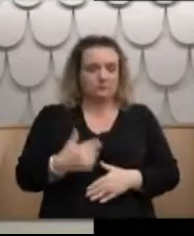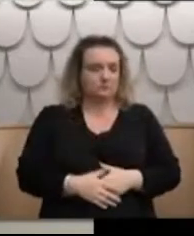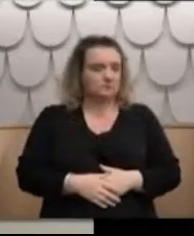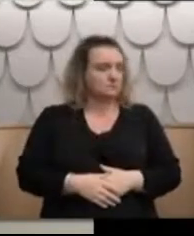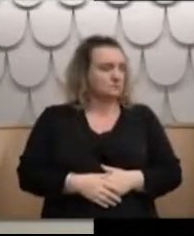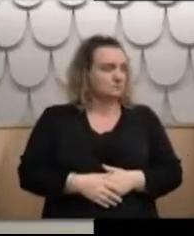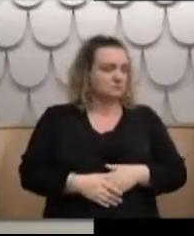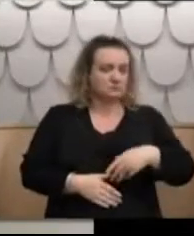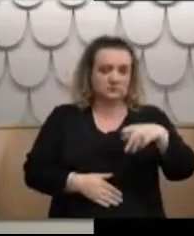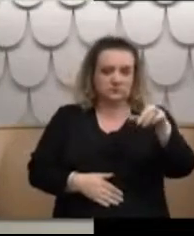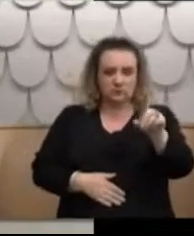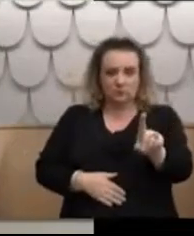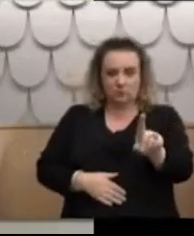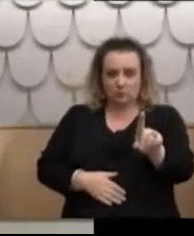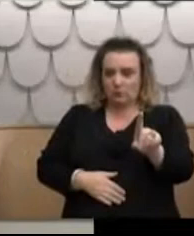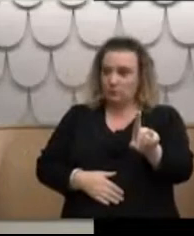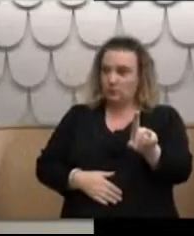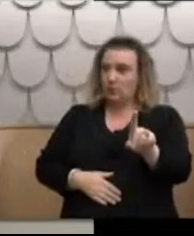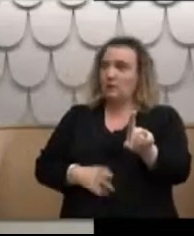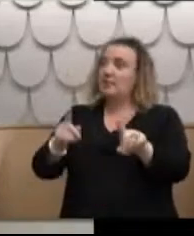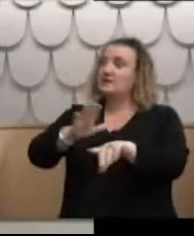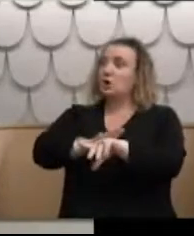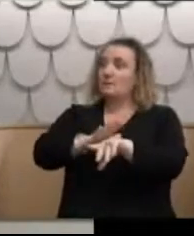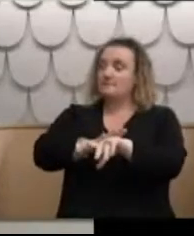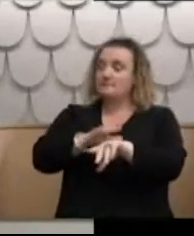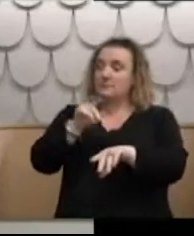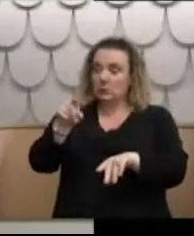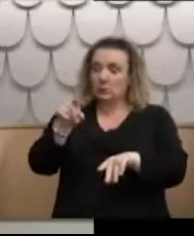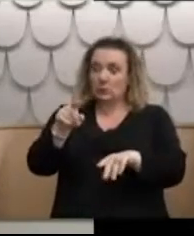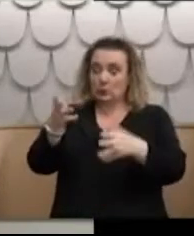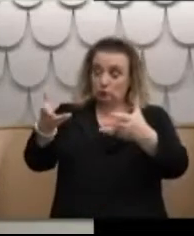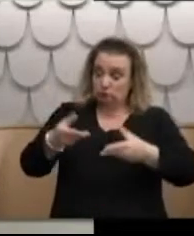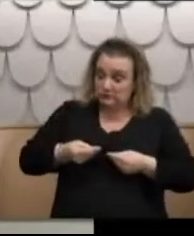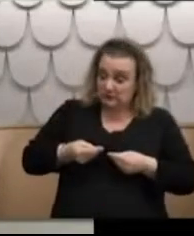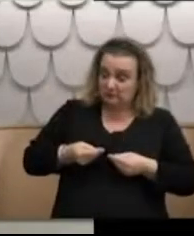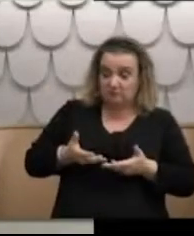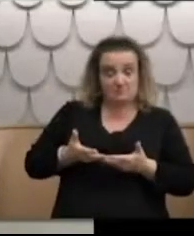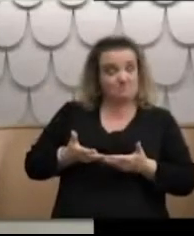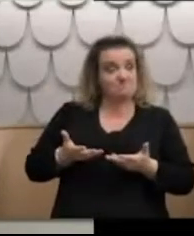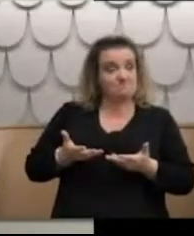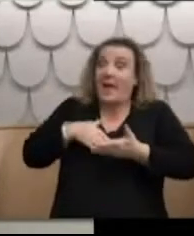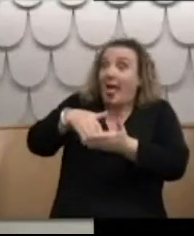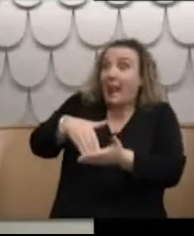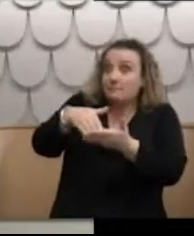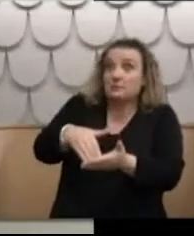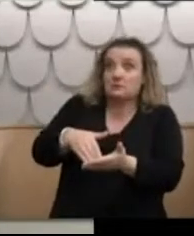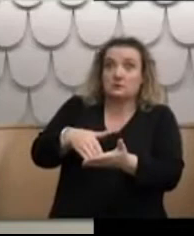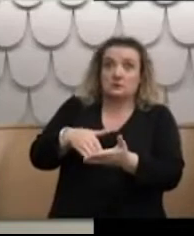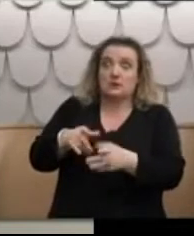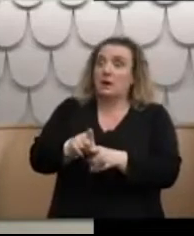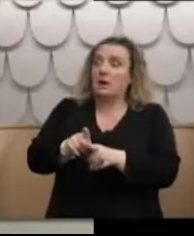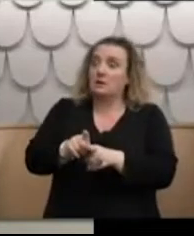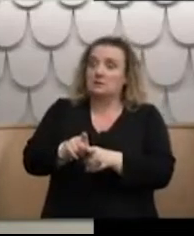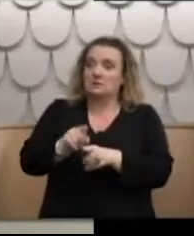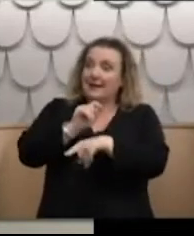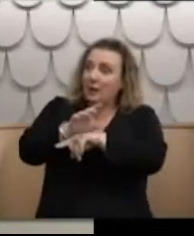Just pause you there for a moment, Fred. During this time, did you ever receive any help for what you went through in state